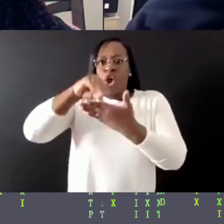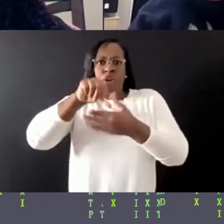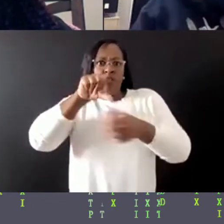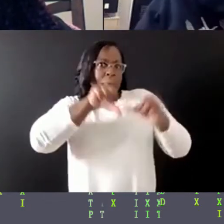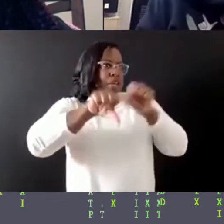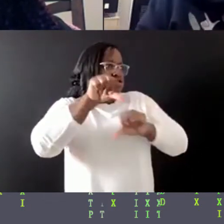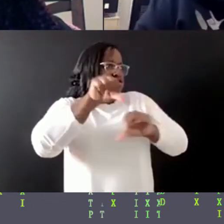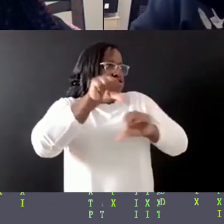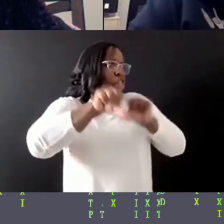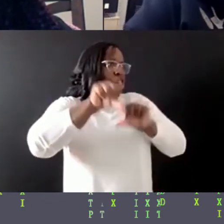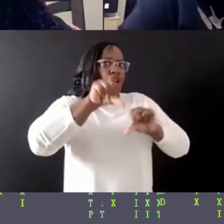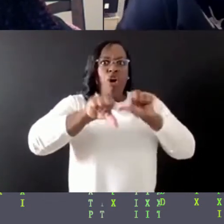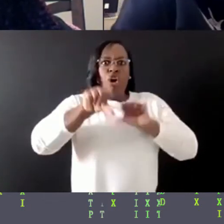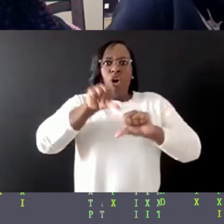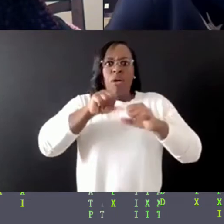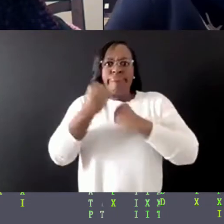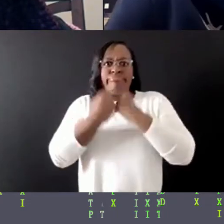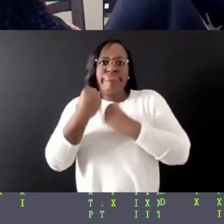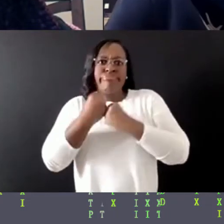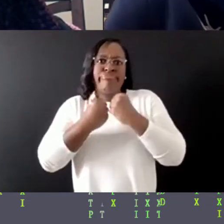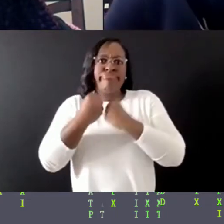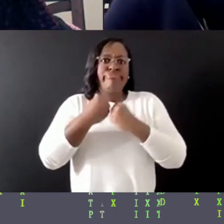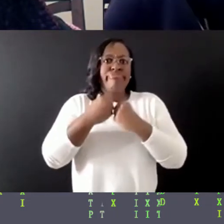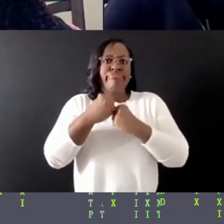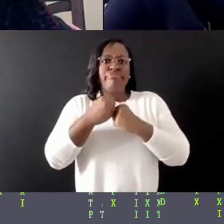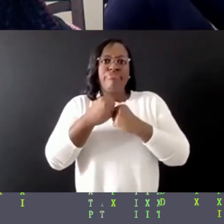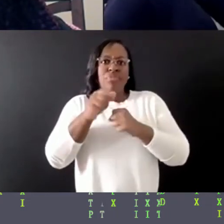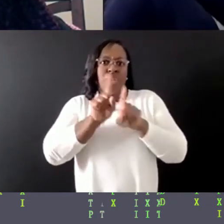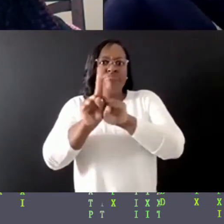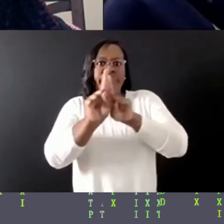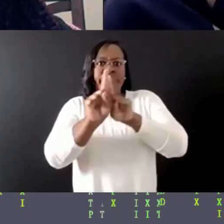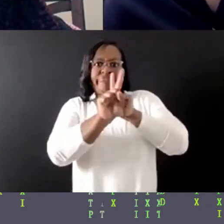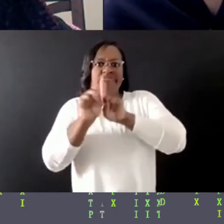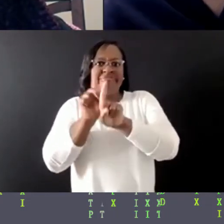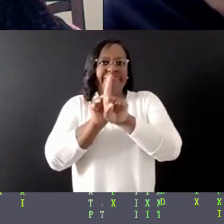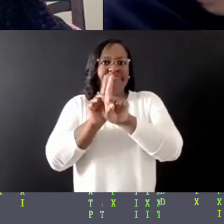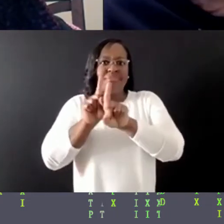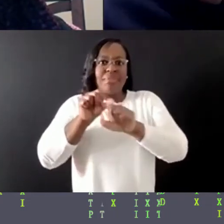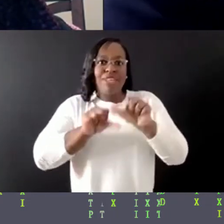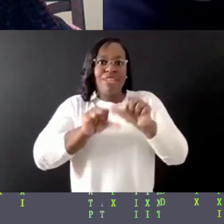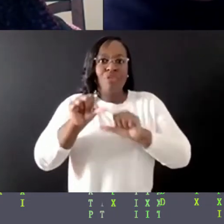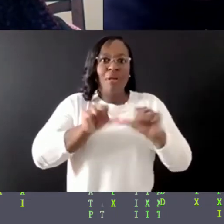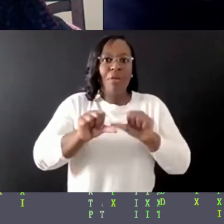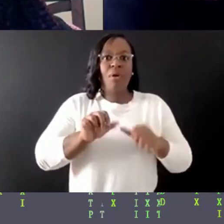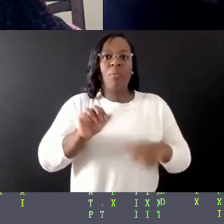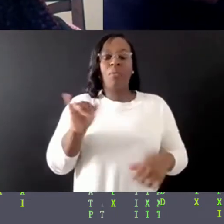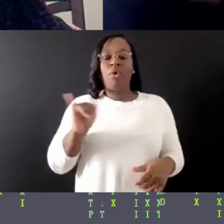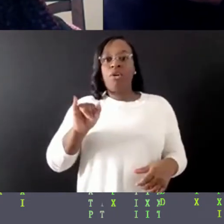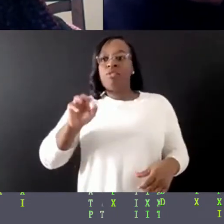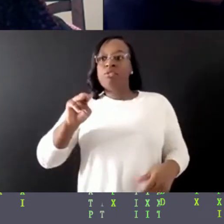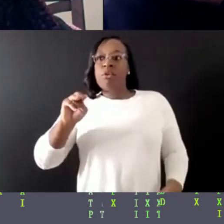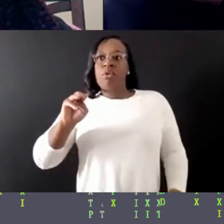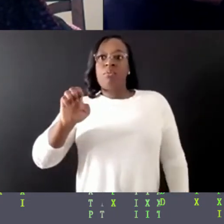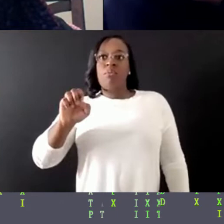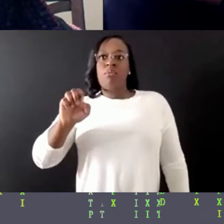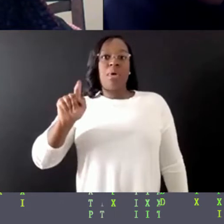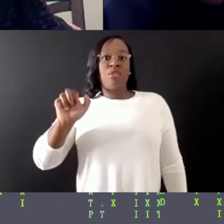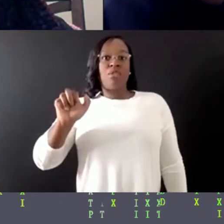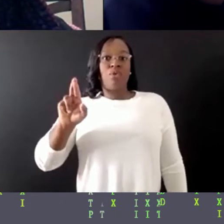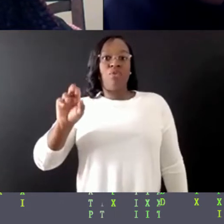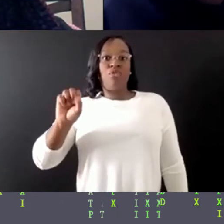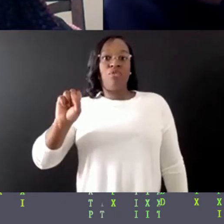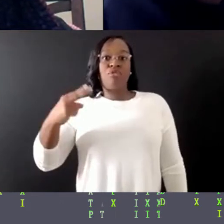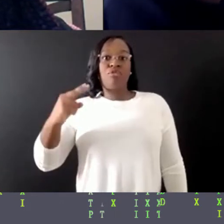And then I would also want to say that finding mentorship in all of my facets, whether that's, you know, my creative facet or like when I'm doing my social